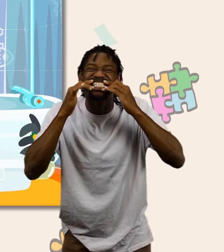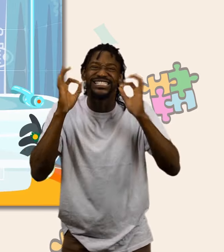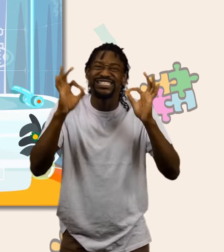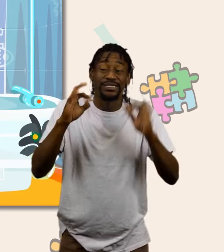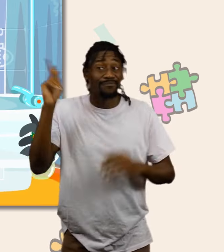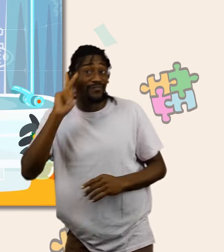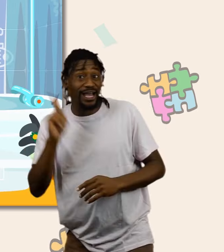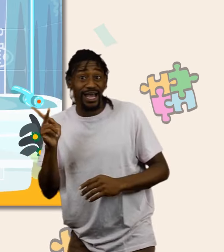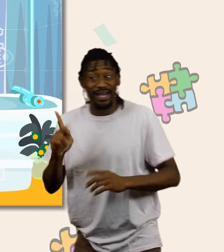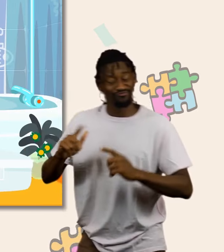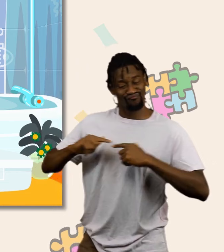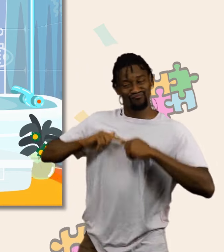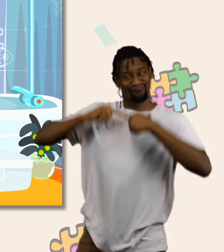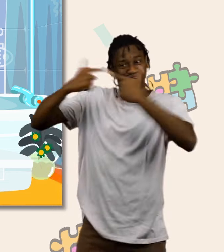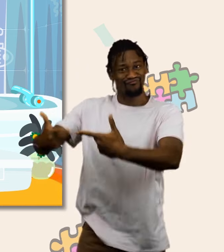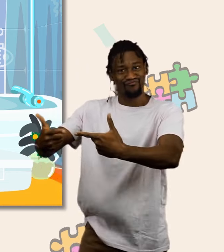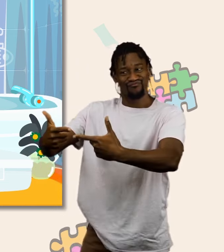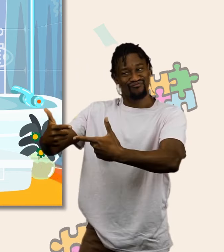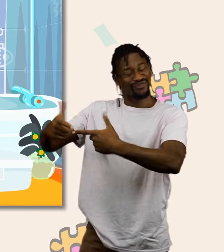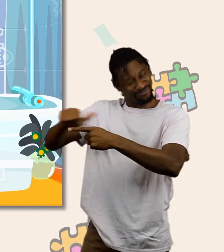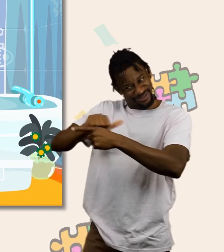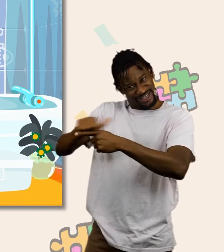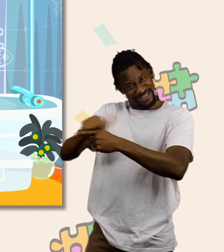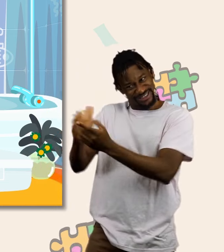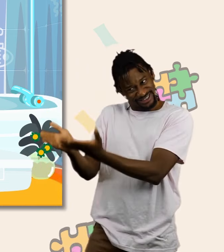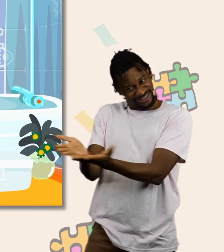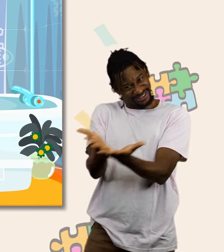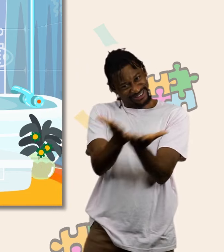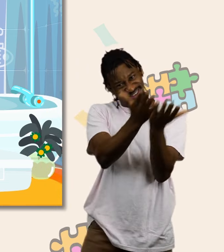Phoebe, it's your turn. Practice what we've learned today.